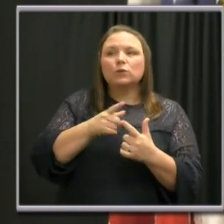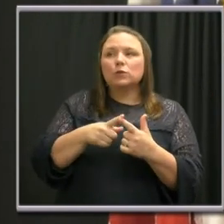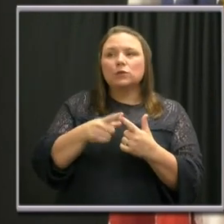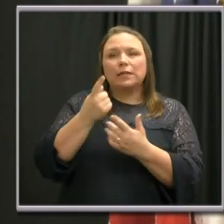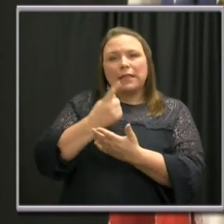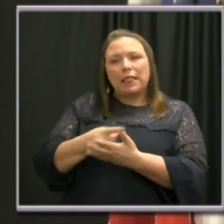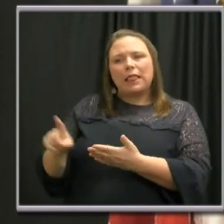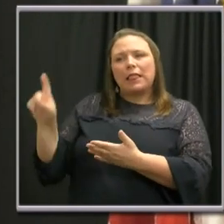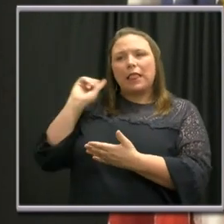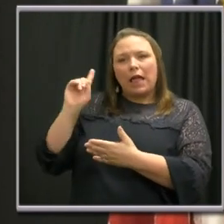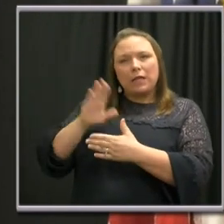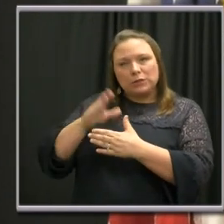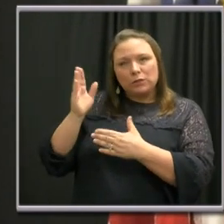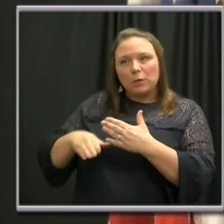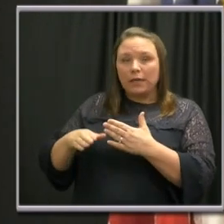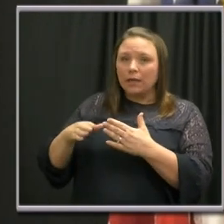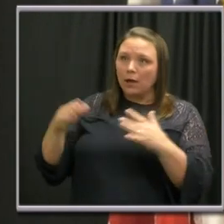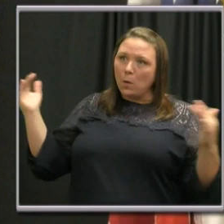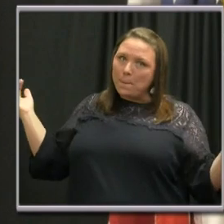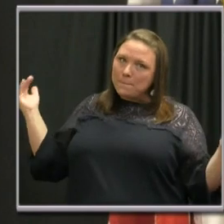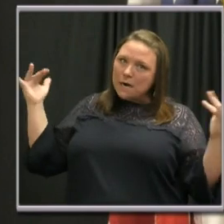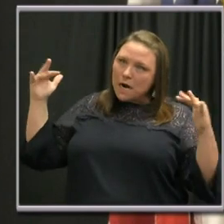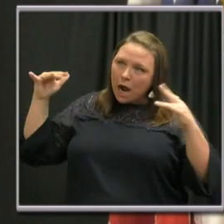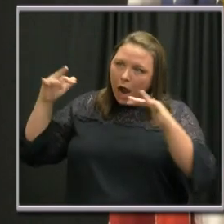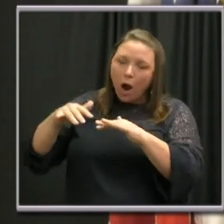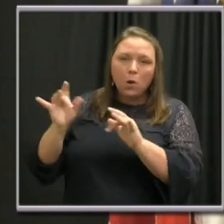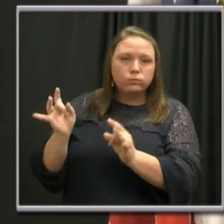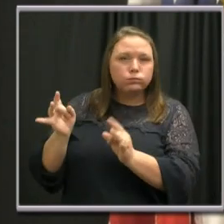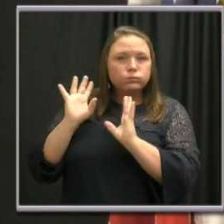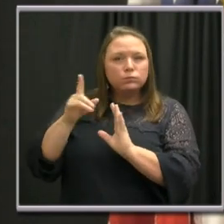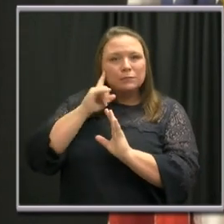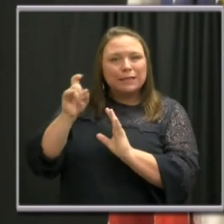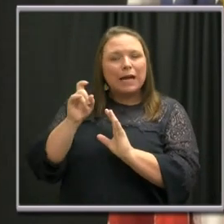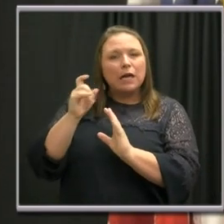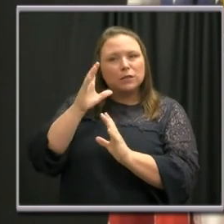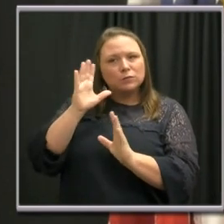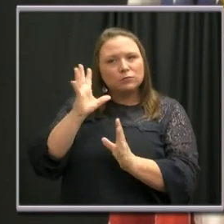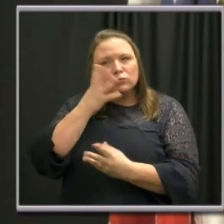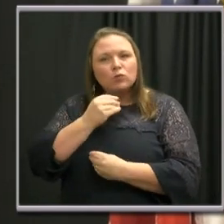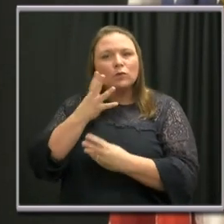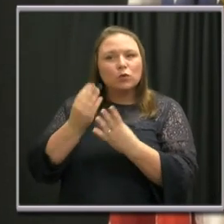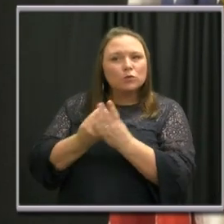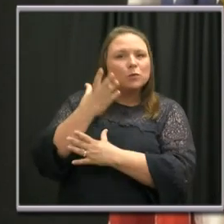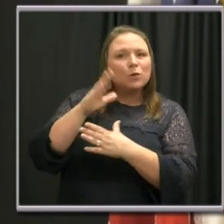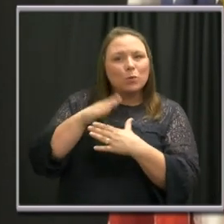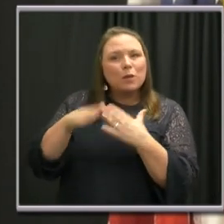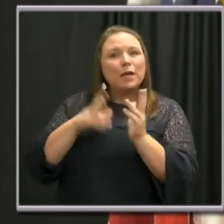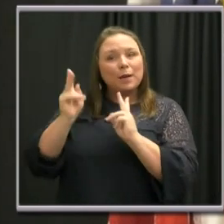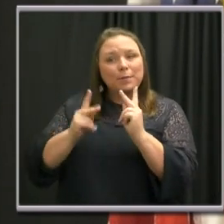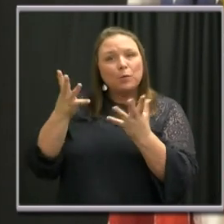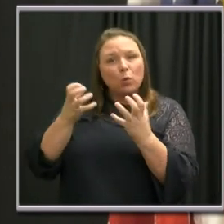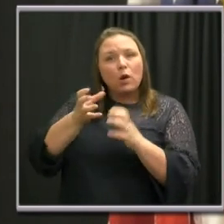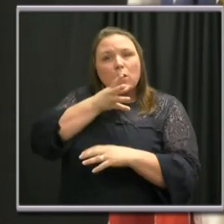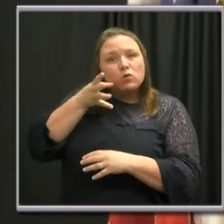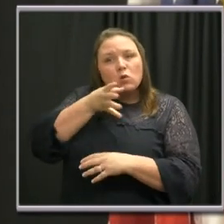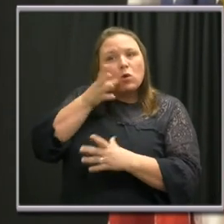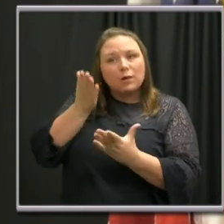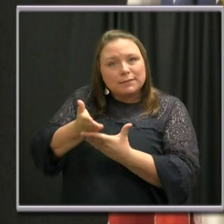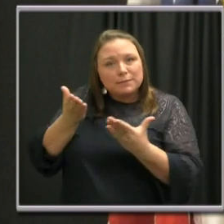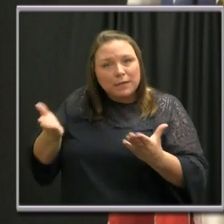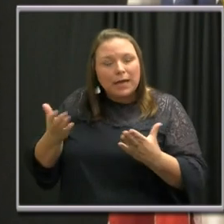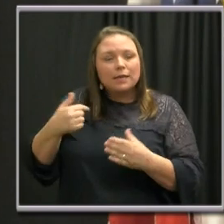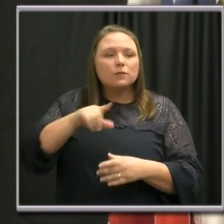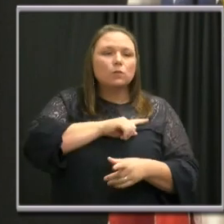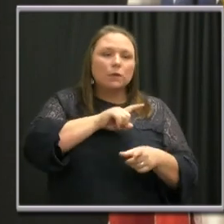kind of got out of control at some of those because it was a good spring weekend and people were hitting the garden center. We had a